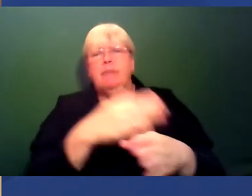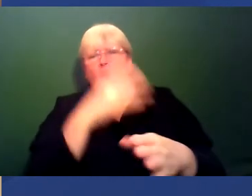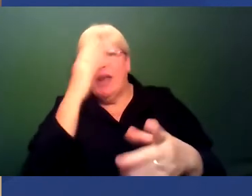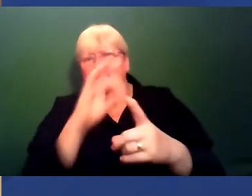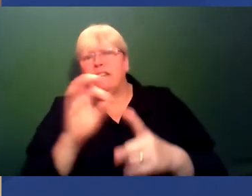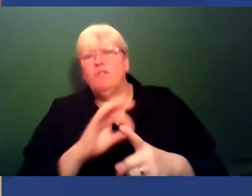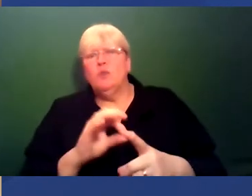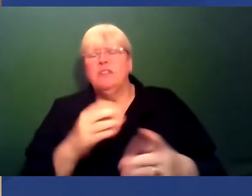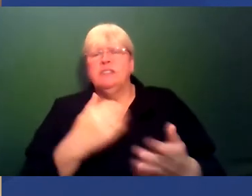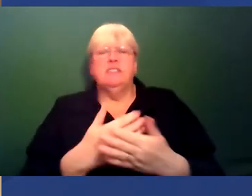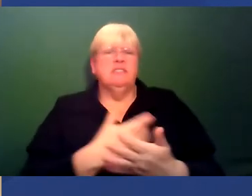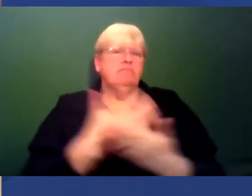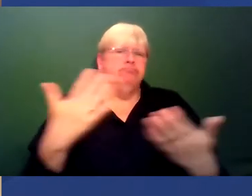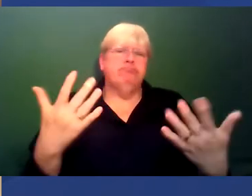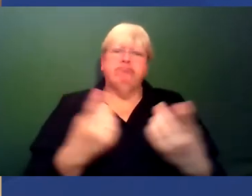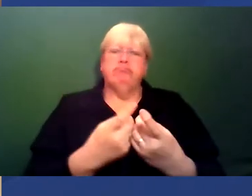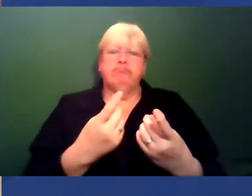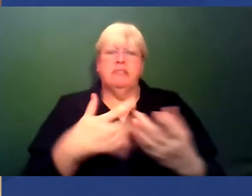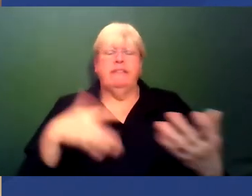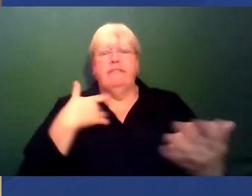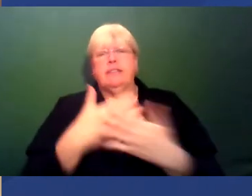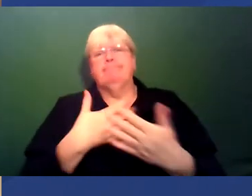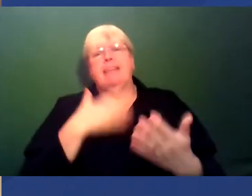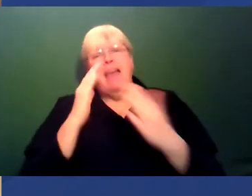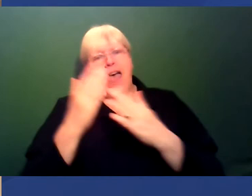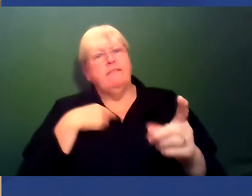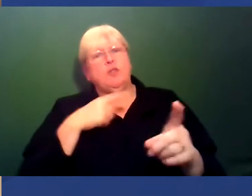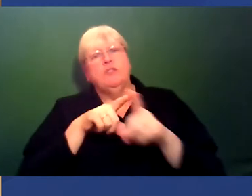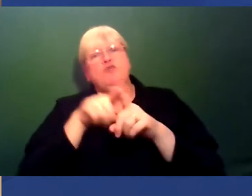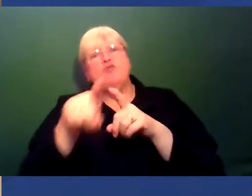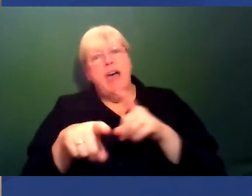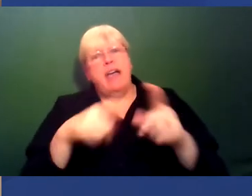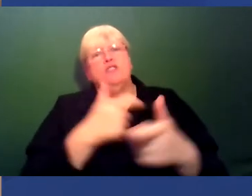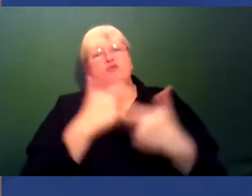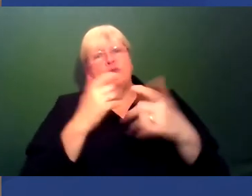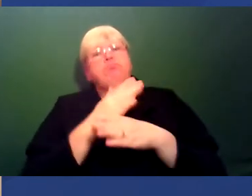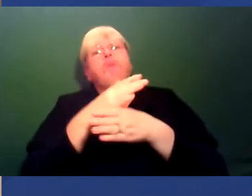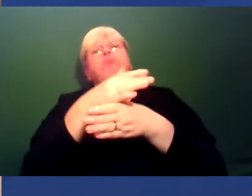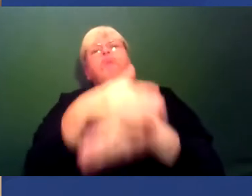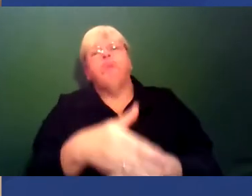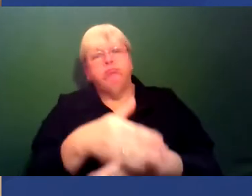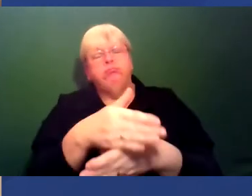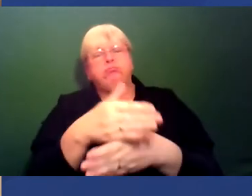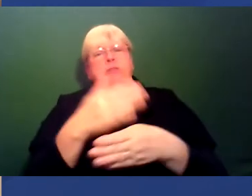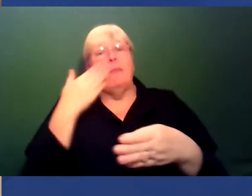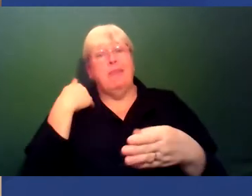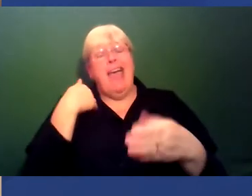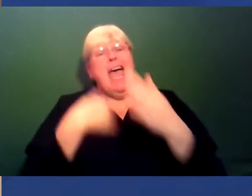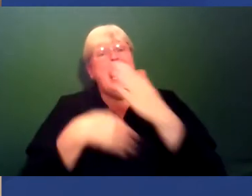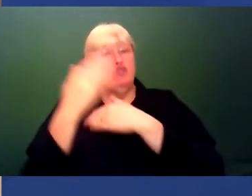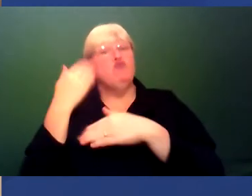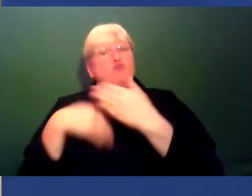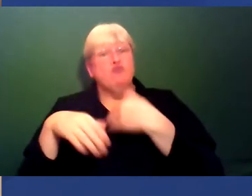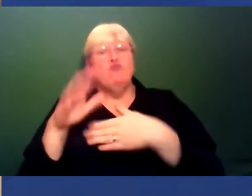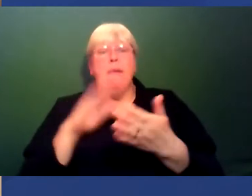interview. And there's lots of things which say you already have to be exceptional. And Black History Month could, could, could serve usefully to, to shift that